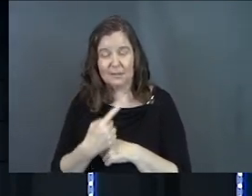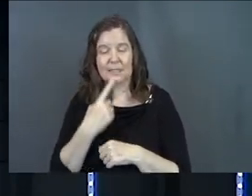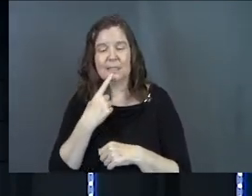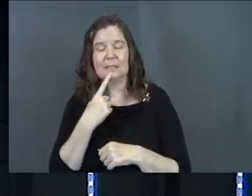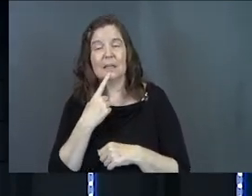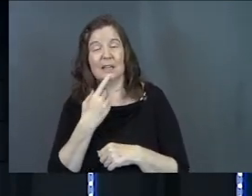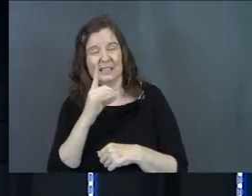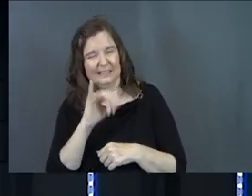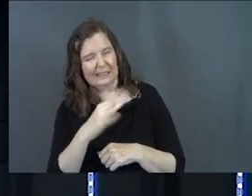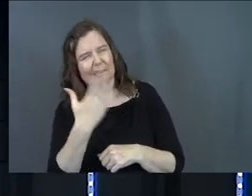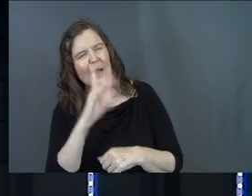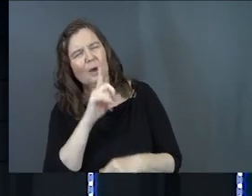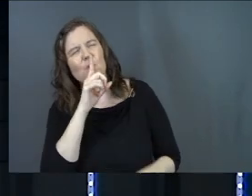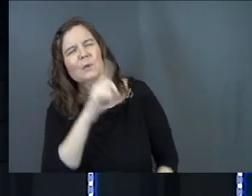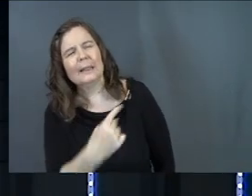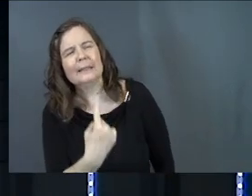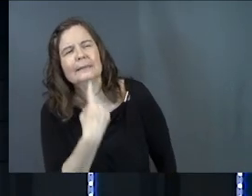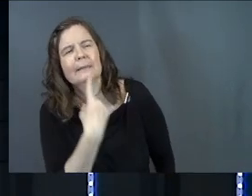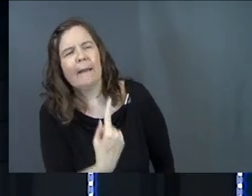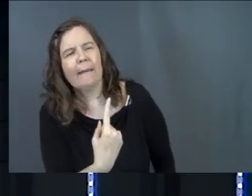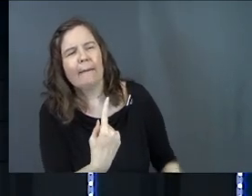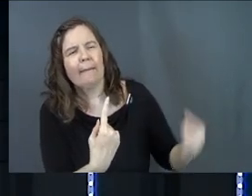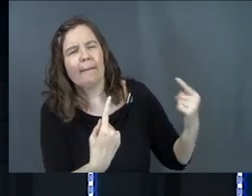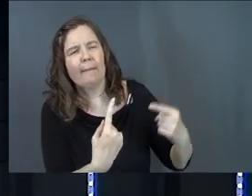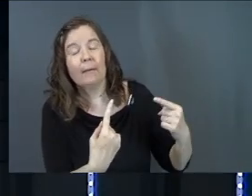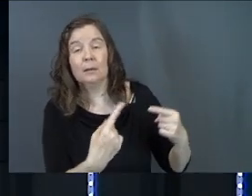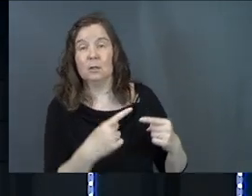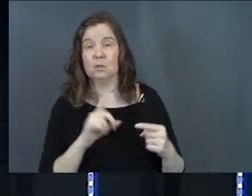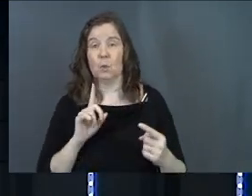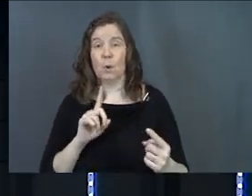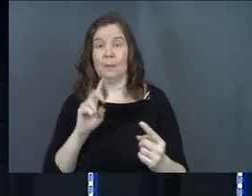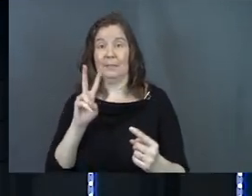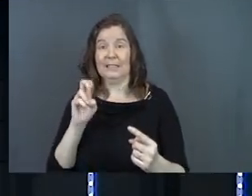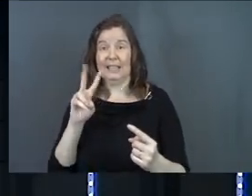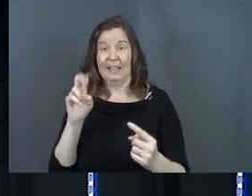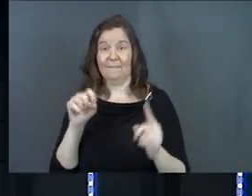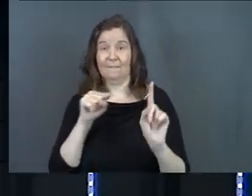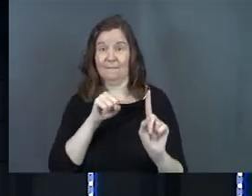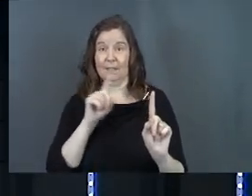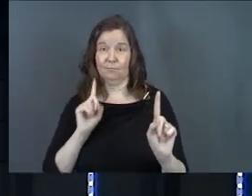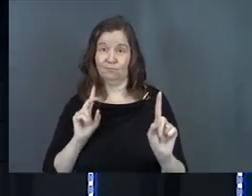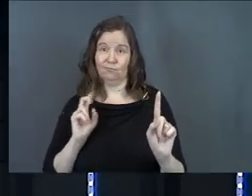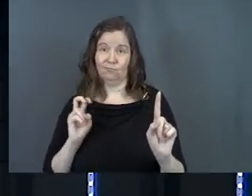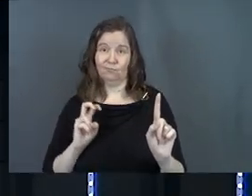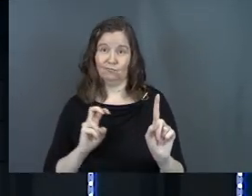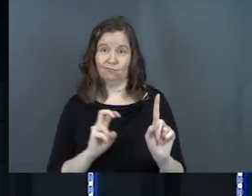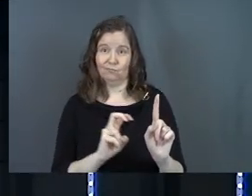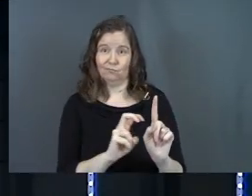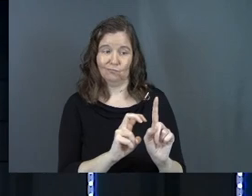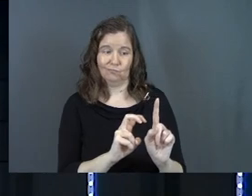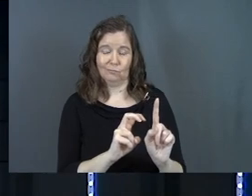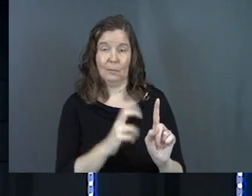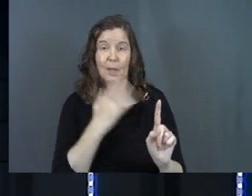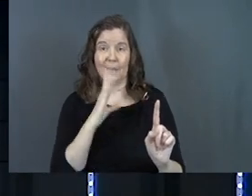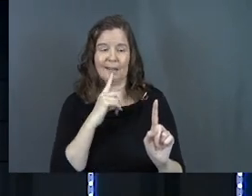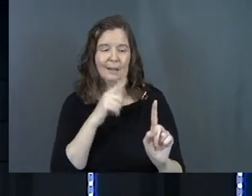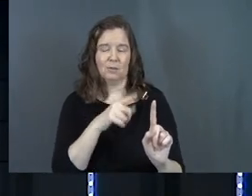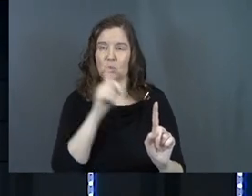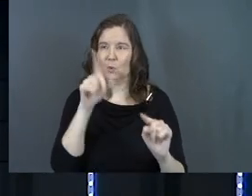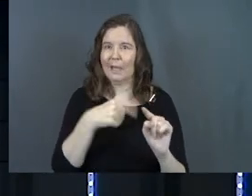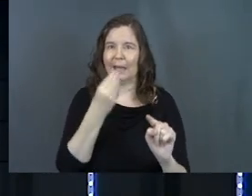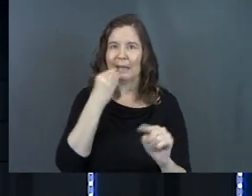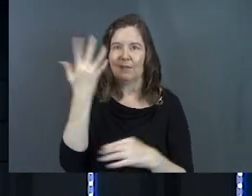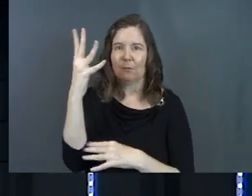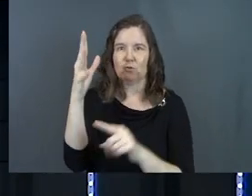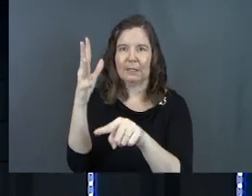He says, did God really say? He walks up to Eve at the tree and God had said, you're not